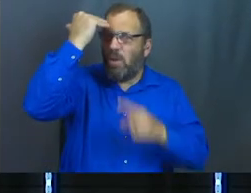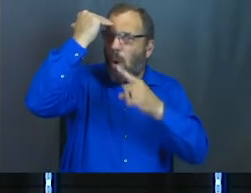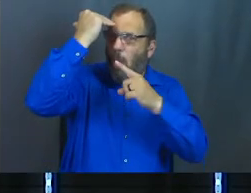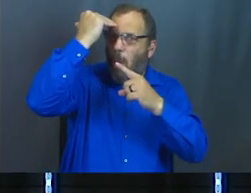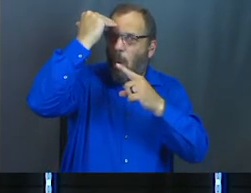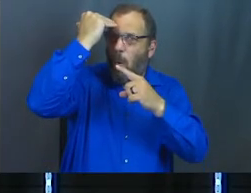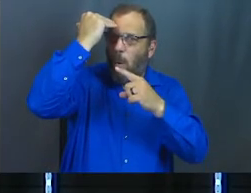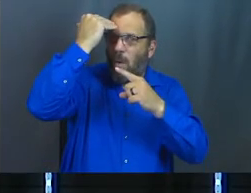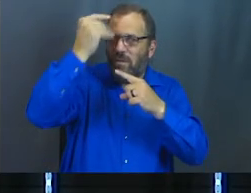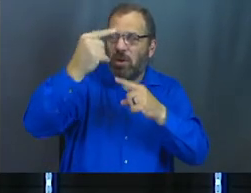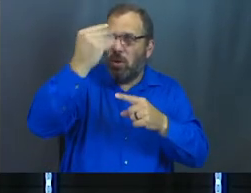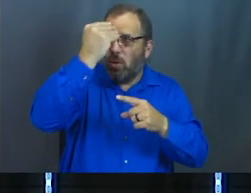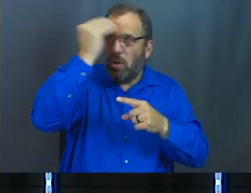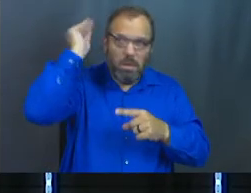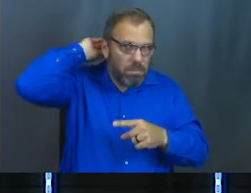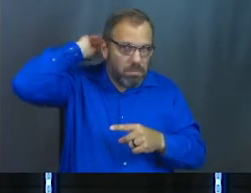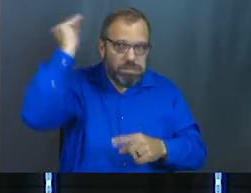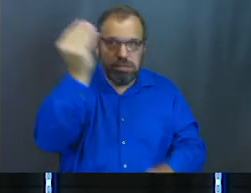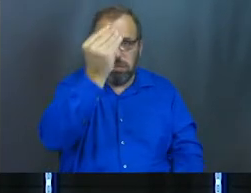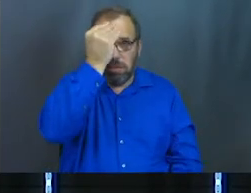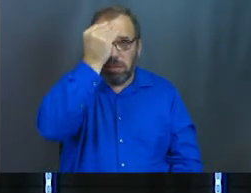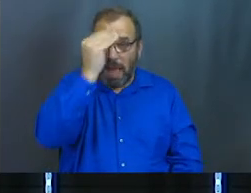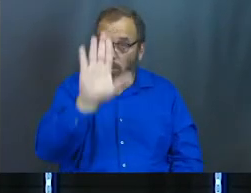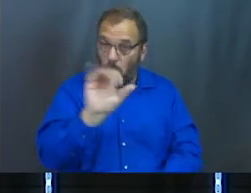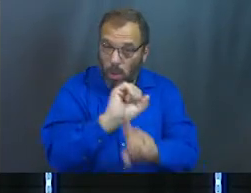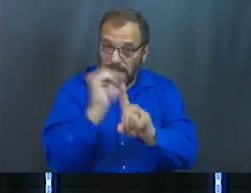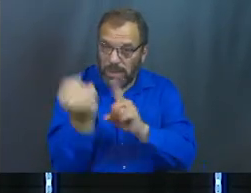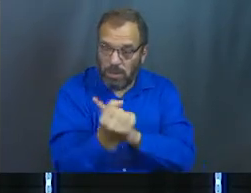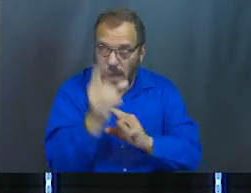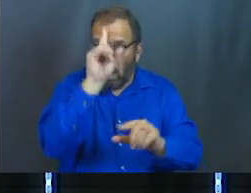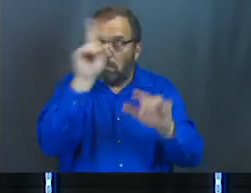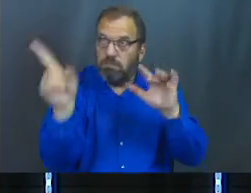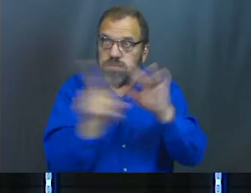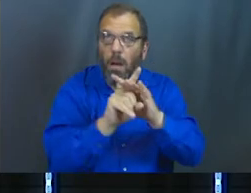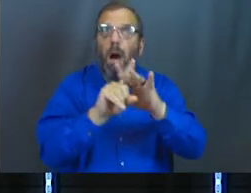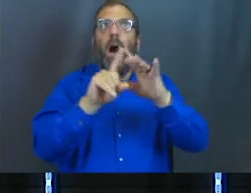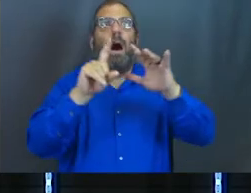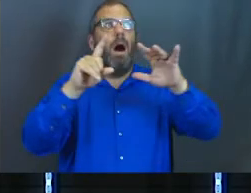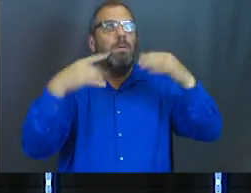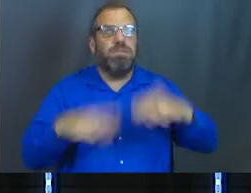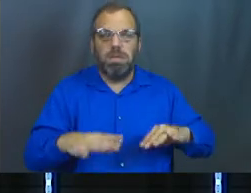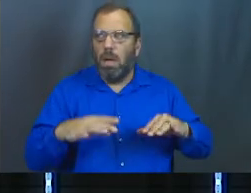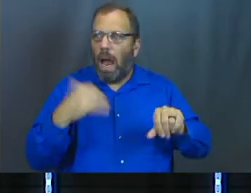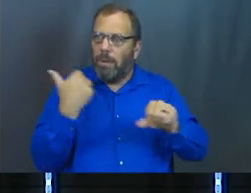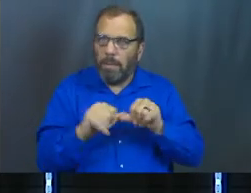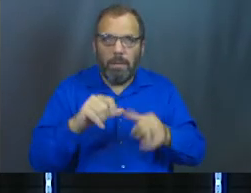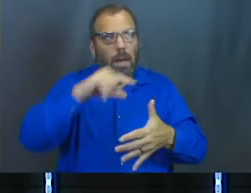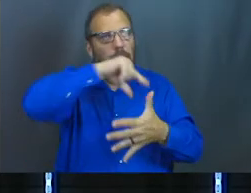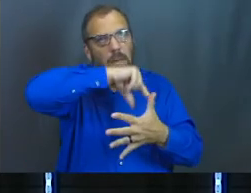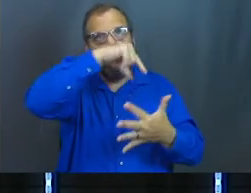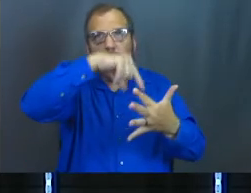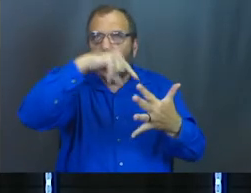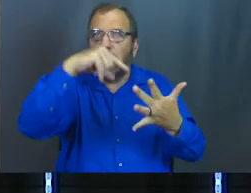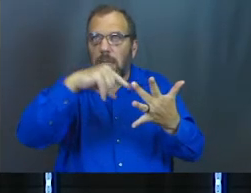lot that that brings up and your specific situations come charging up into your mind.